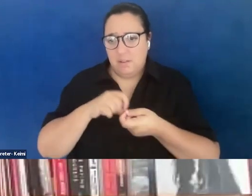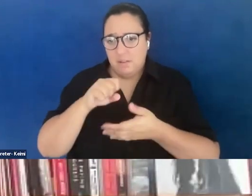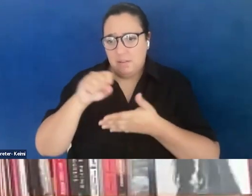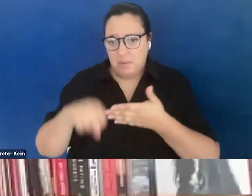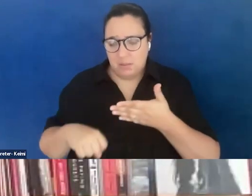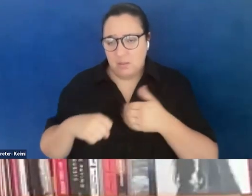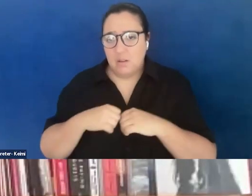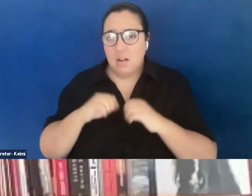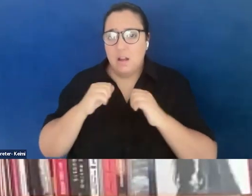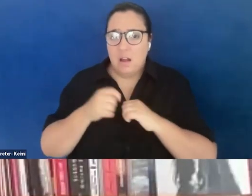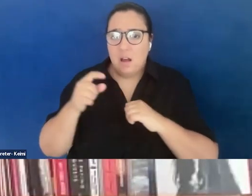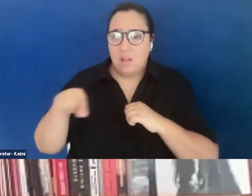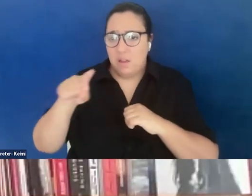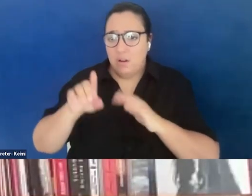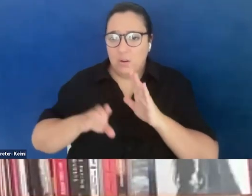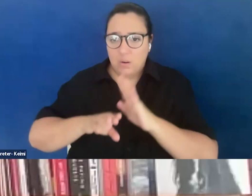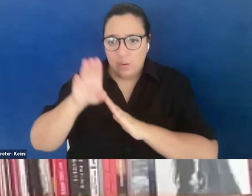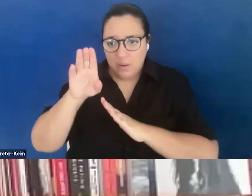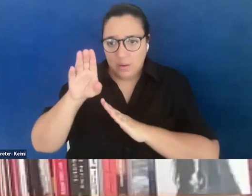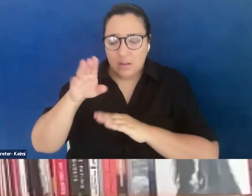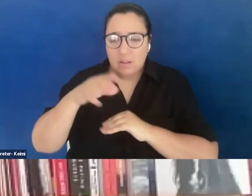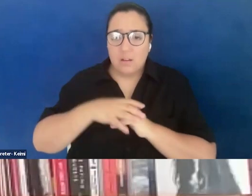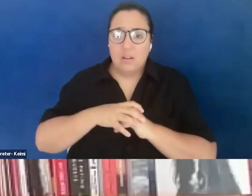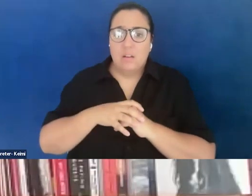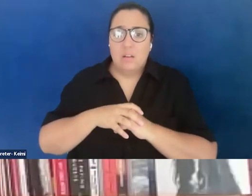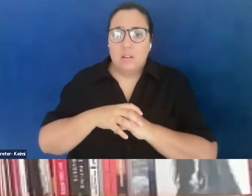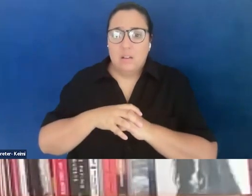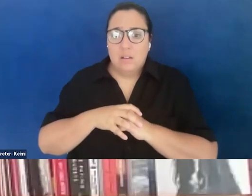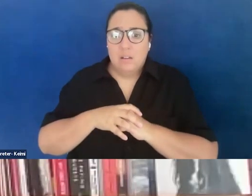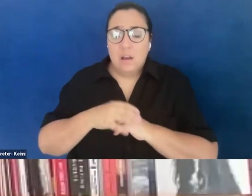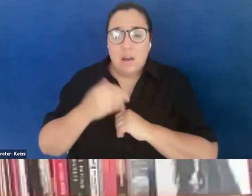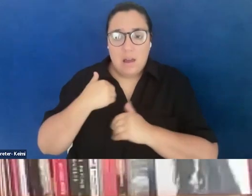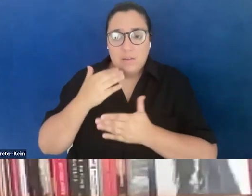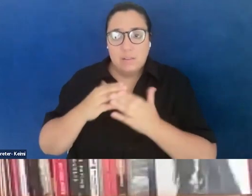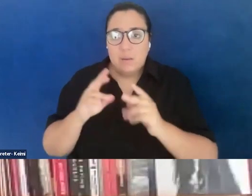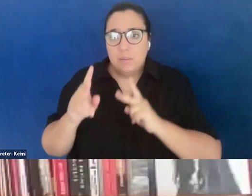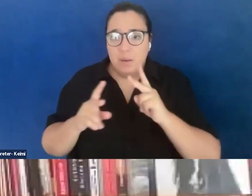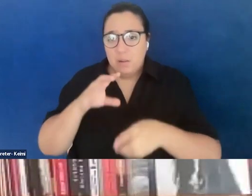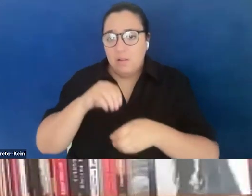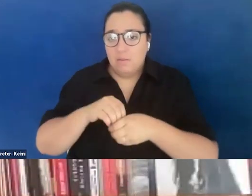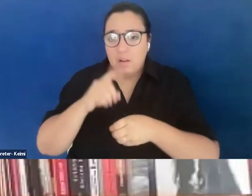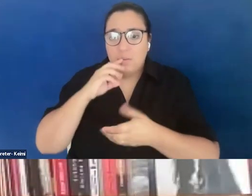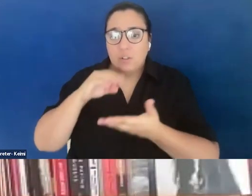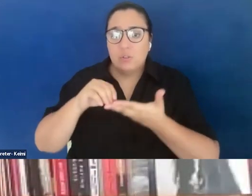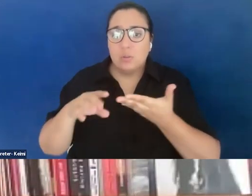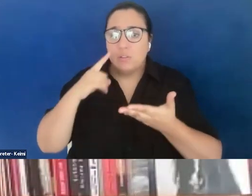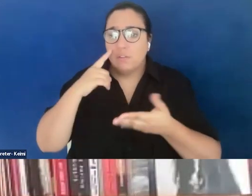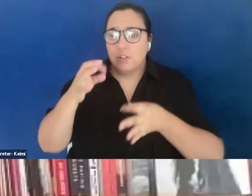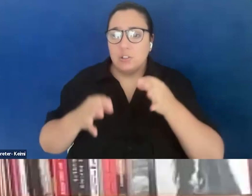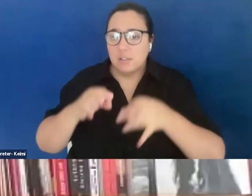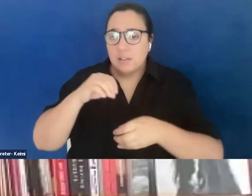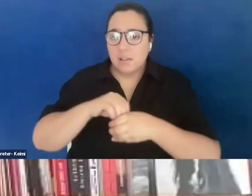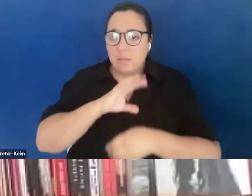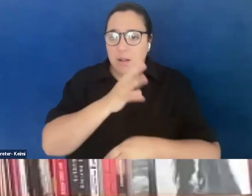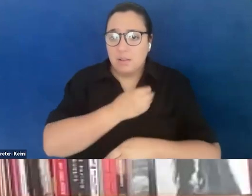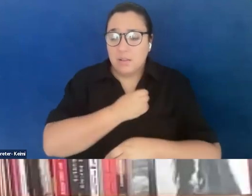that they are growing interpersonally. I have folks who are part of Students for Justice in Palestine, folks who are going